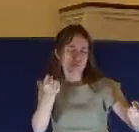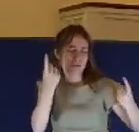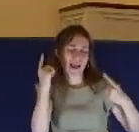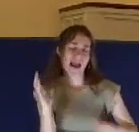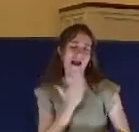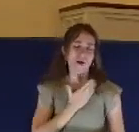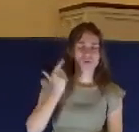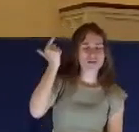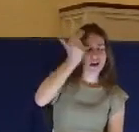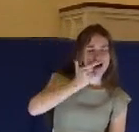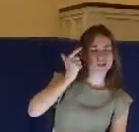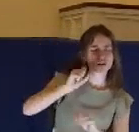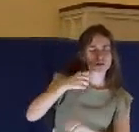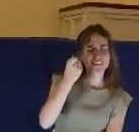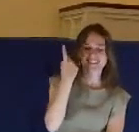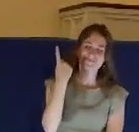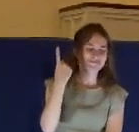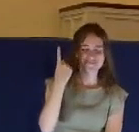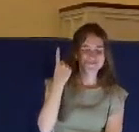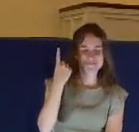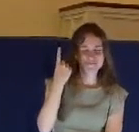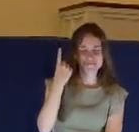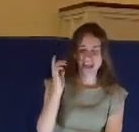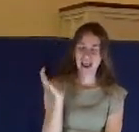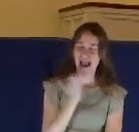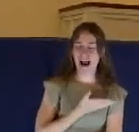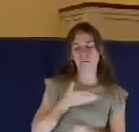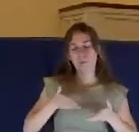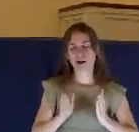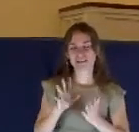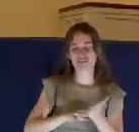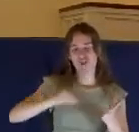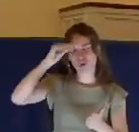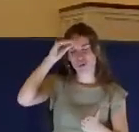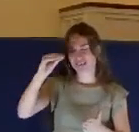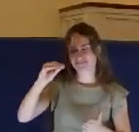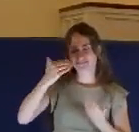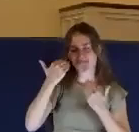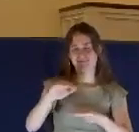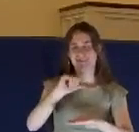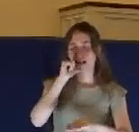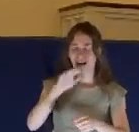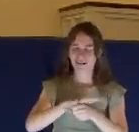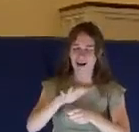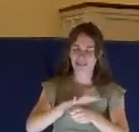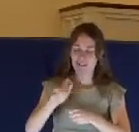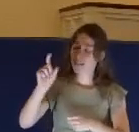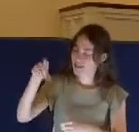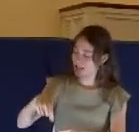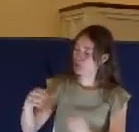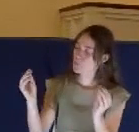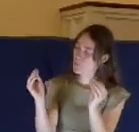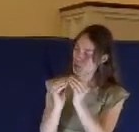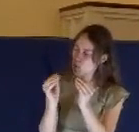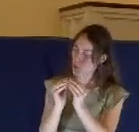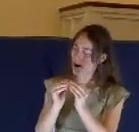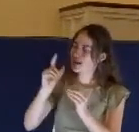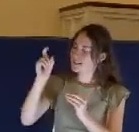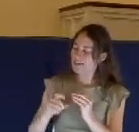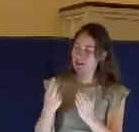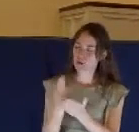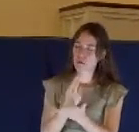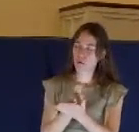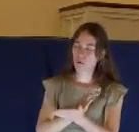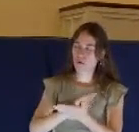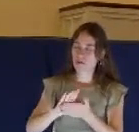ways of learning. We need more than that. We need the illumination of the Holy